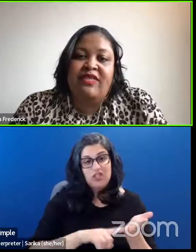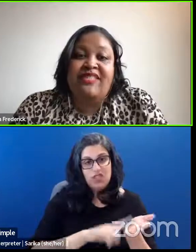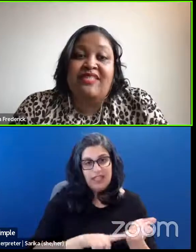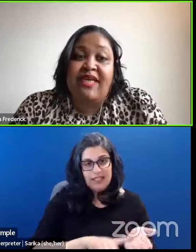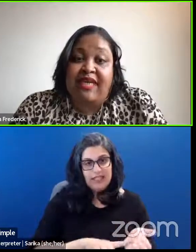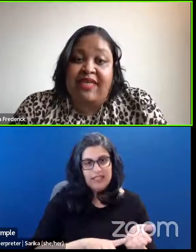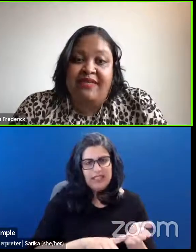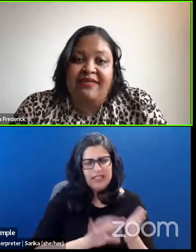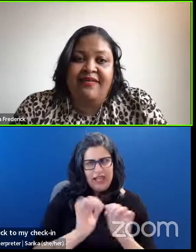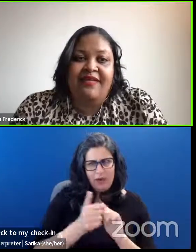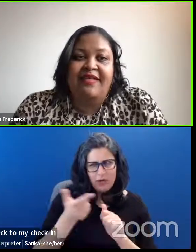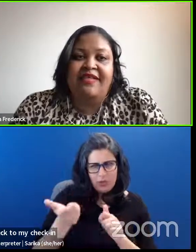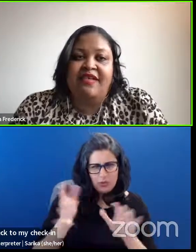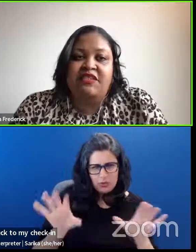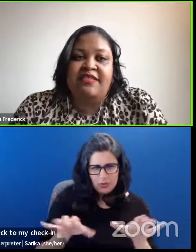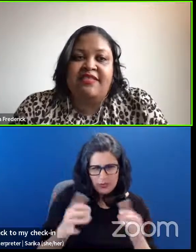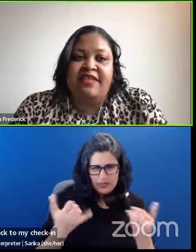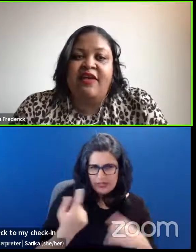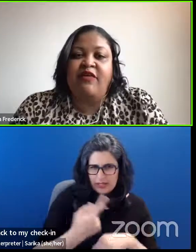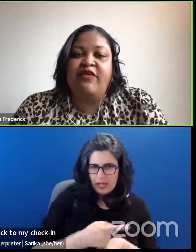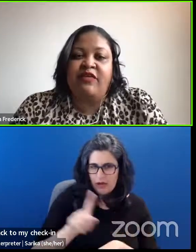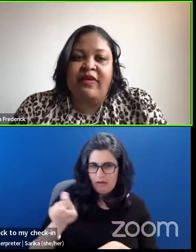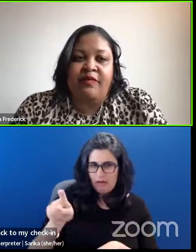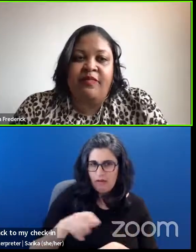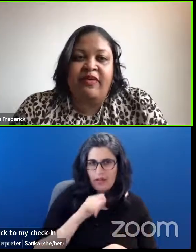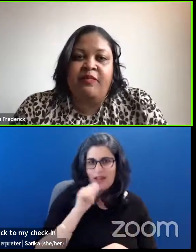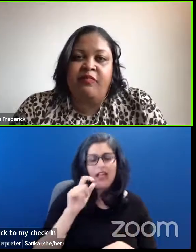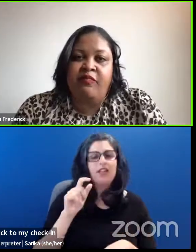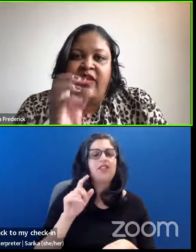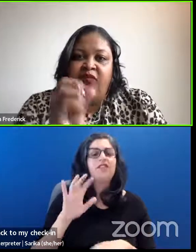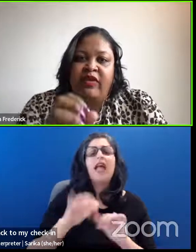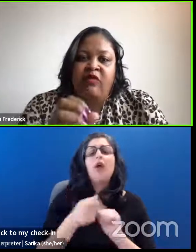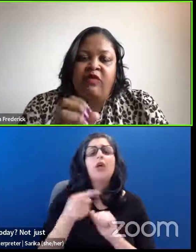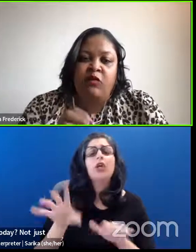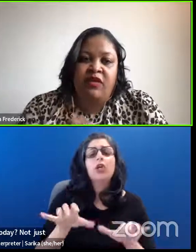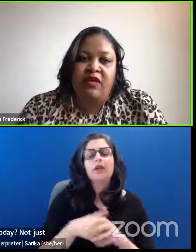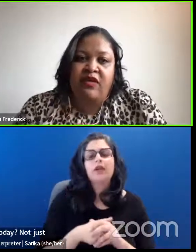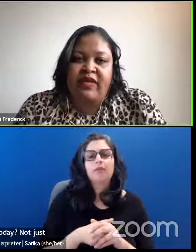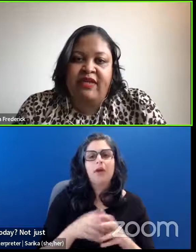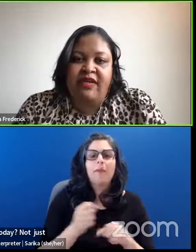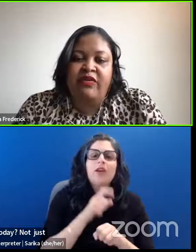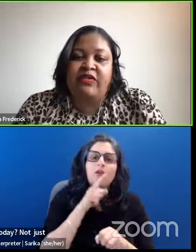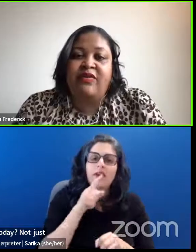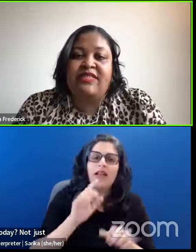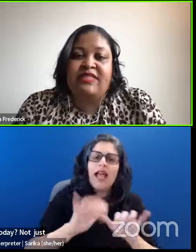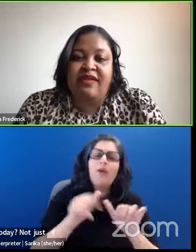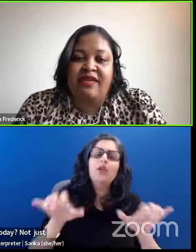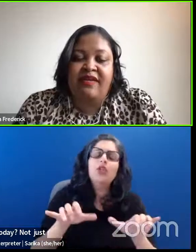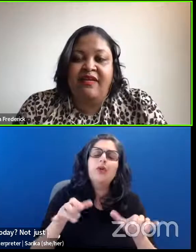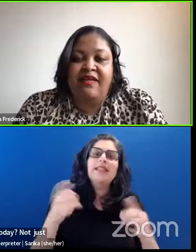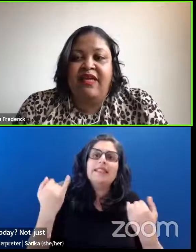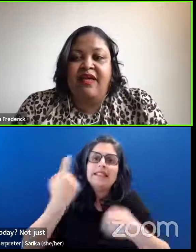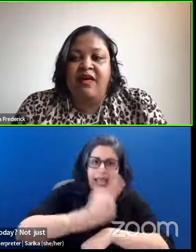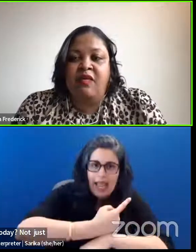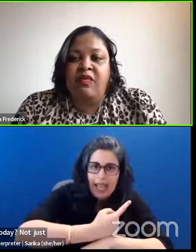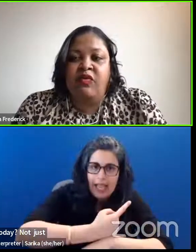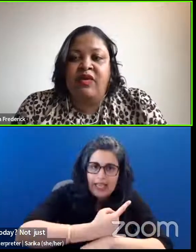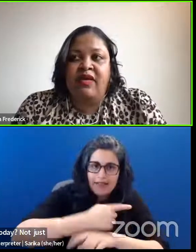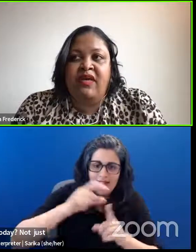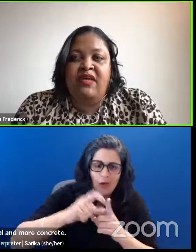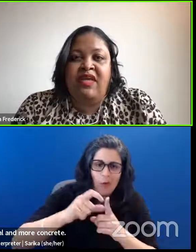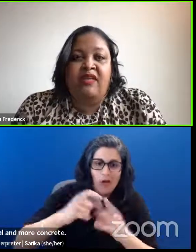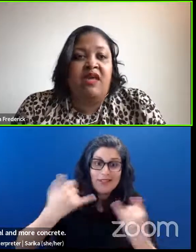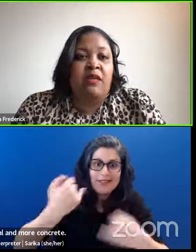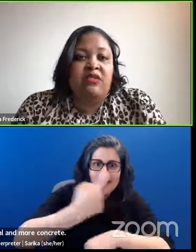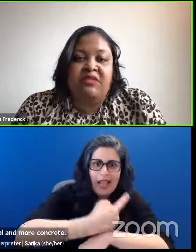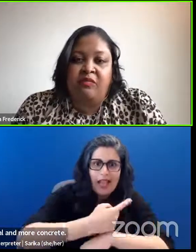are you doing today? Not just how are you doing, but make it real and more concrete. How are you doing today? You